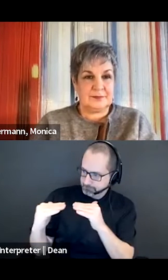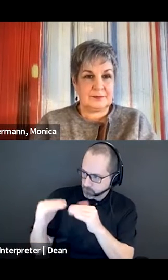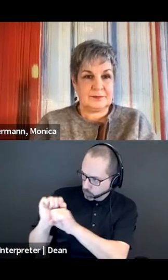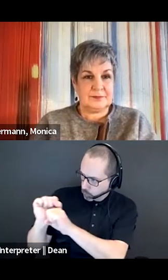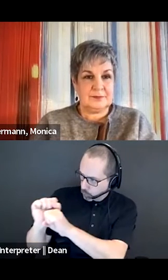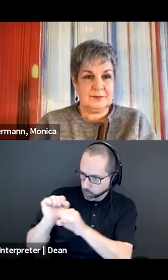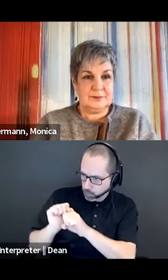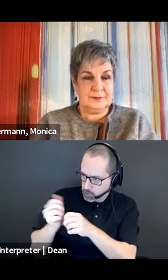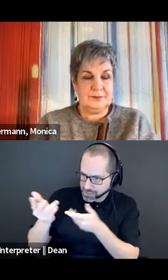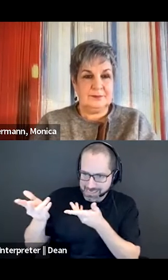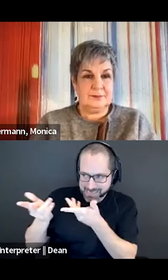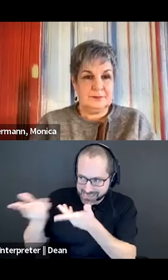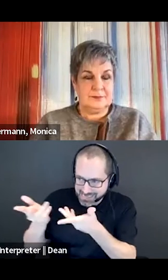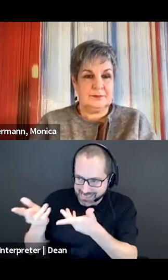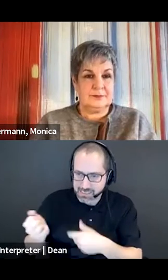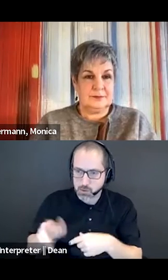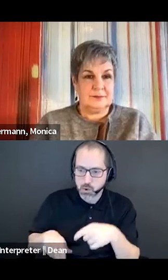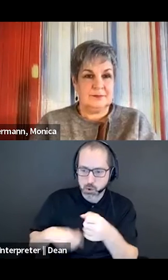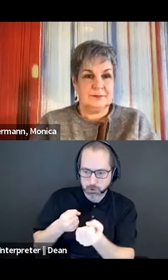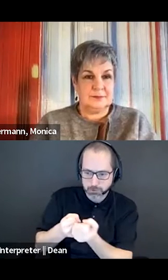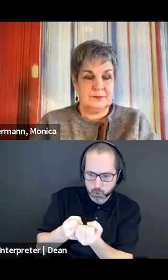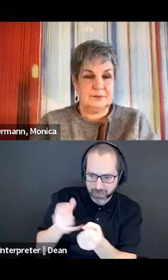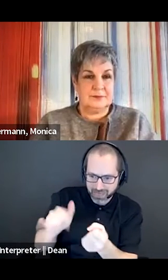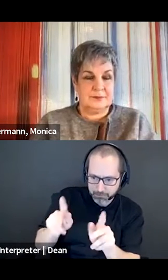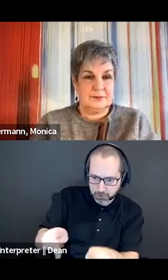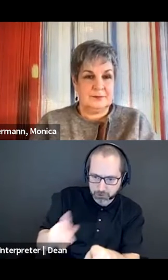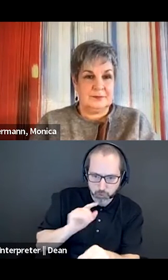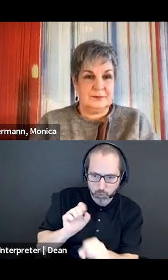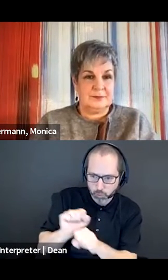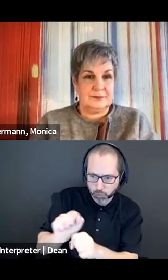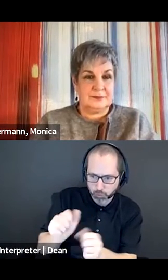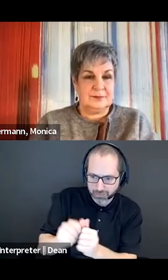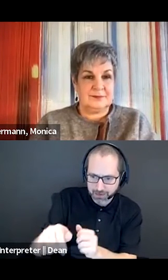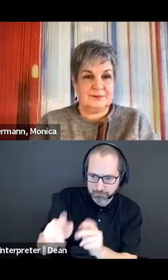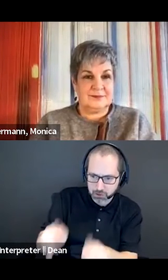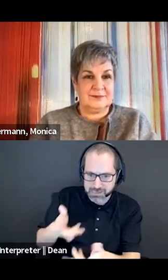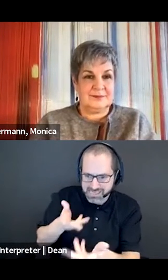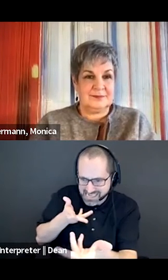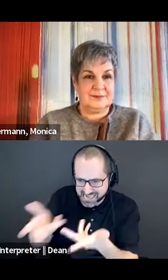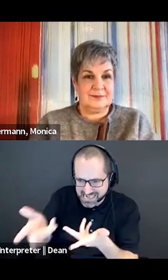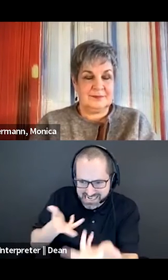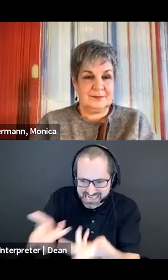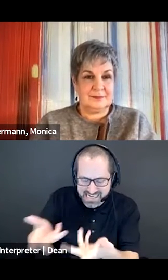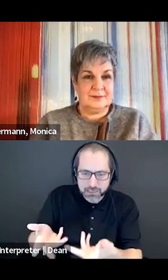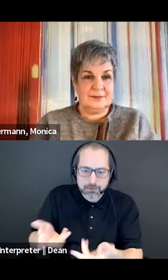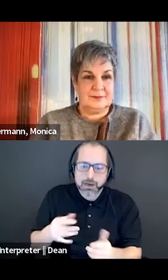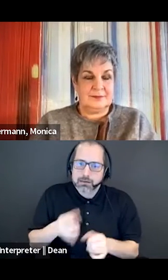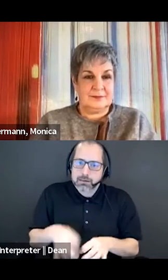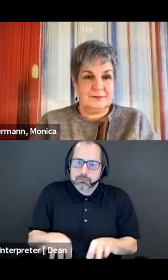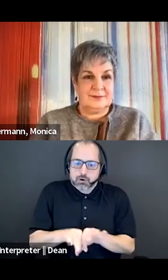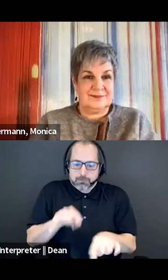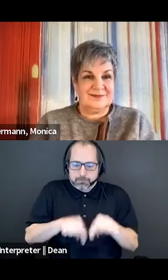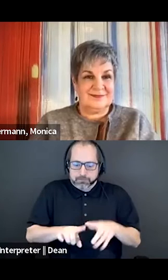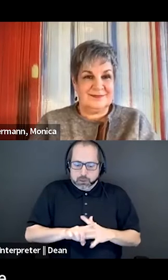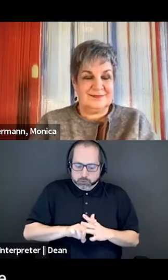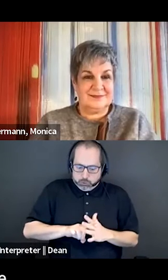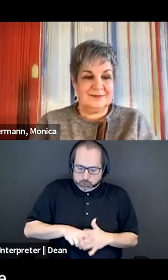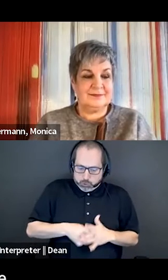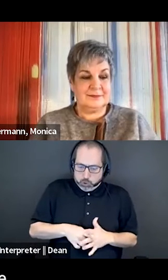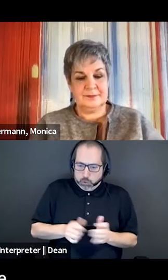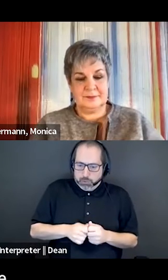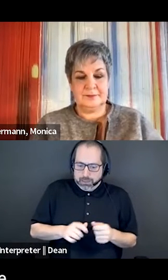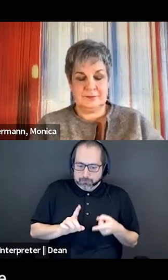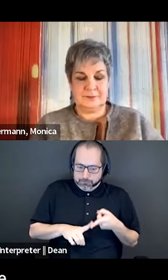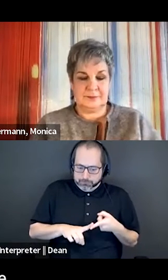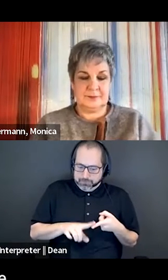for or supporting or working with to ensure that we're starting from a place of, yes, that we're